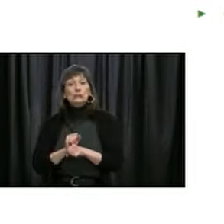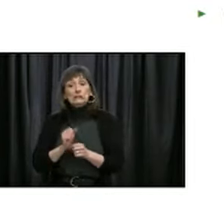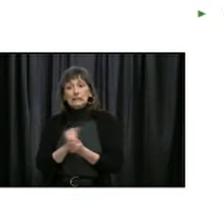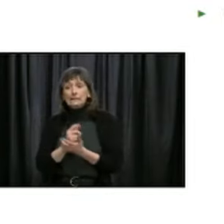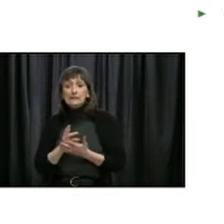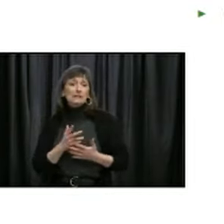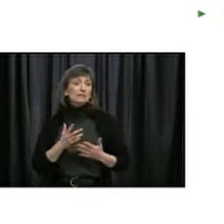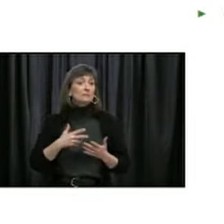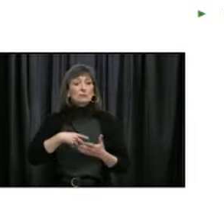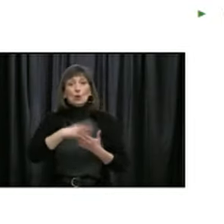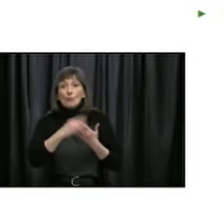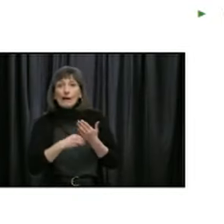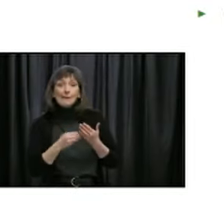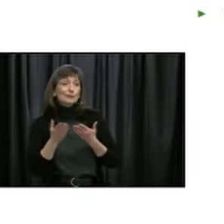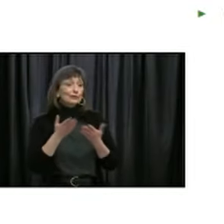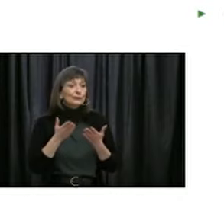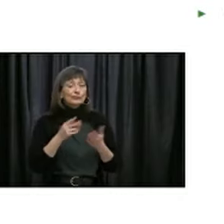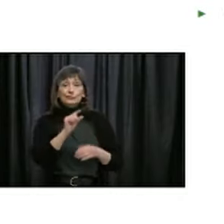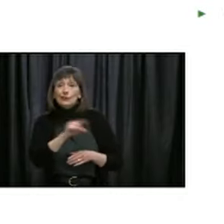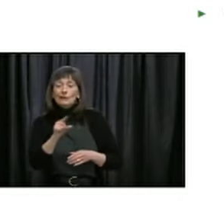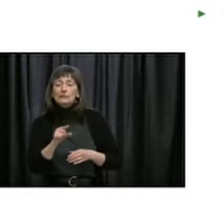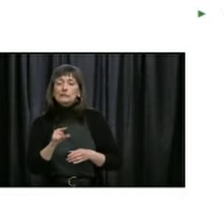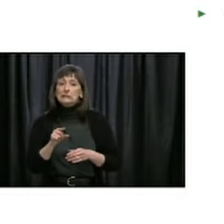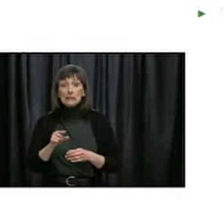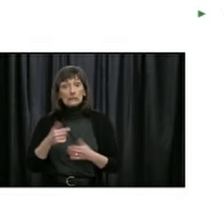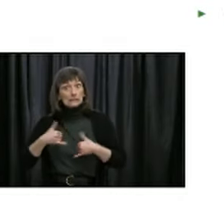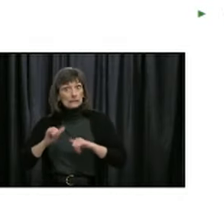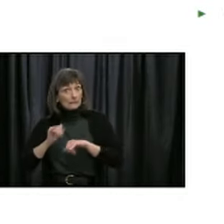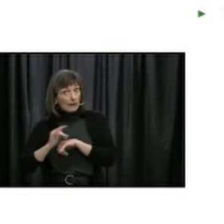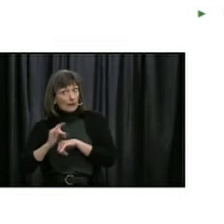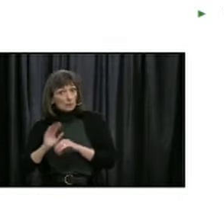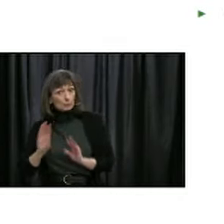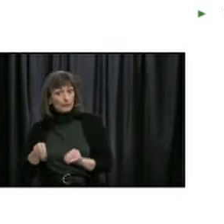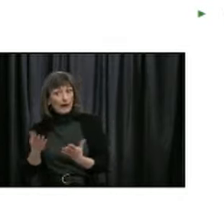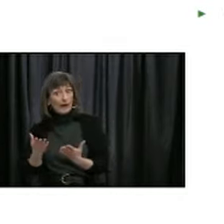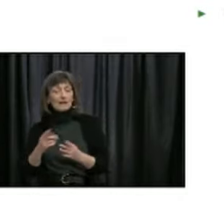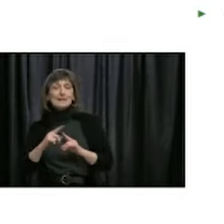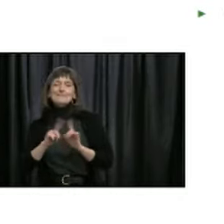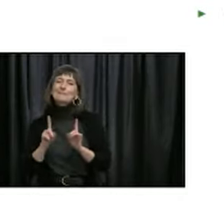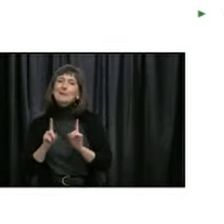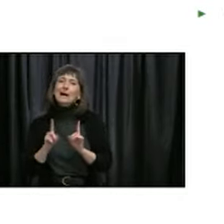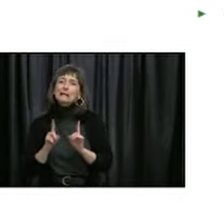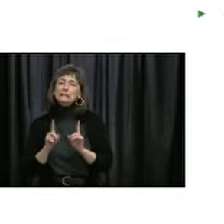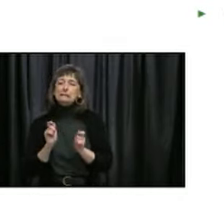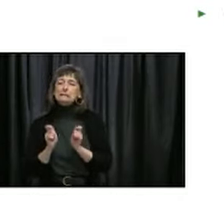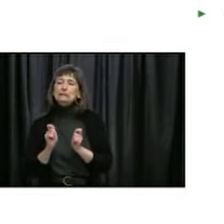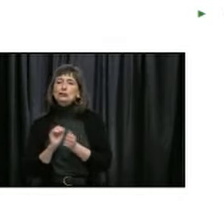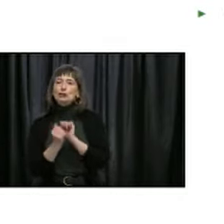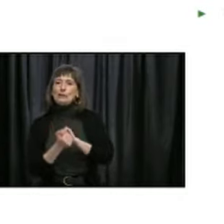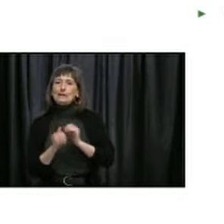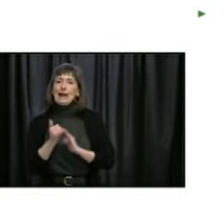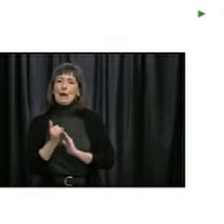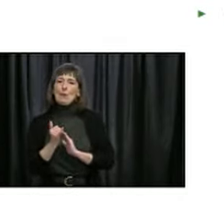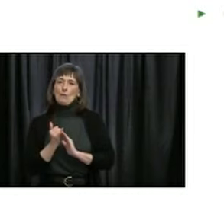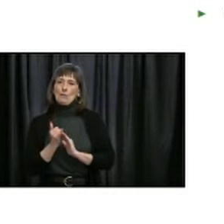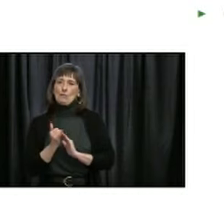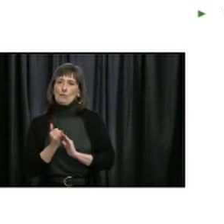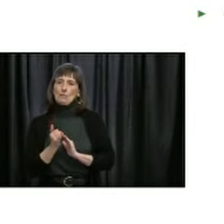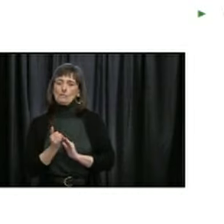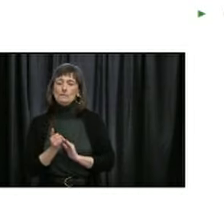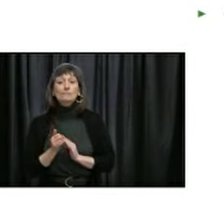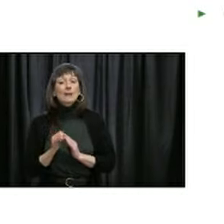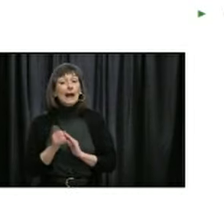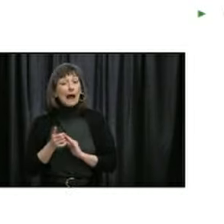public access to programs and services, while they'll be available, it'll likely be in a modified way. To do this